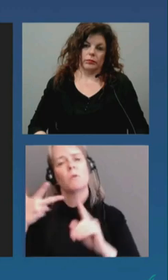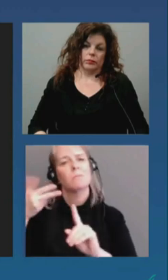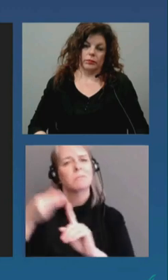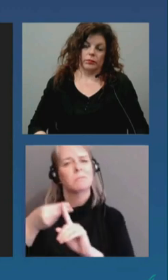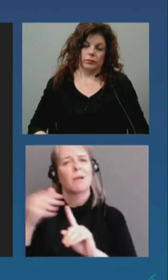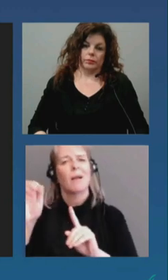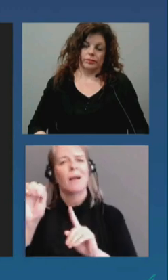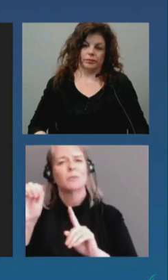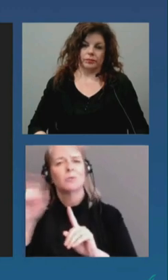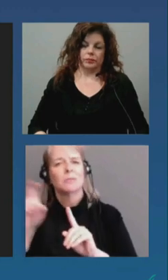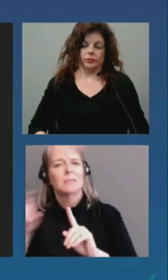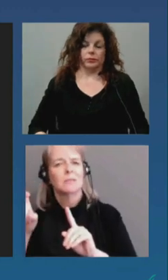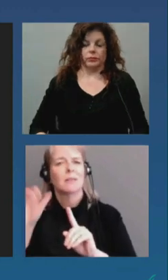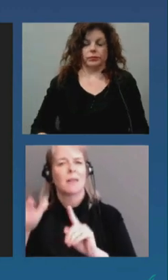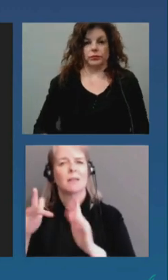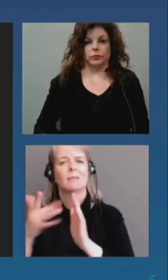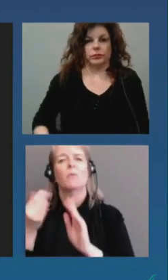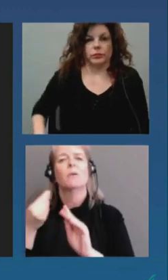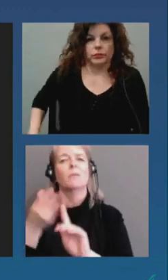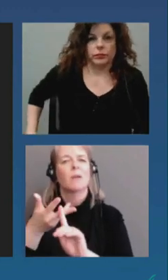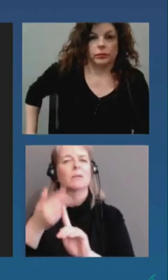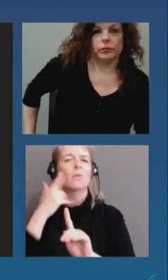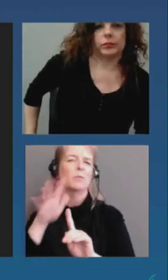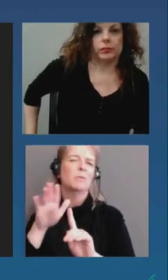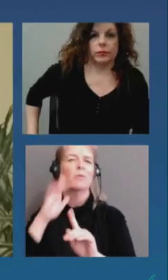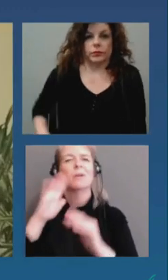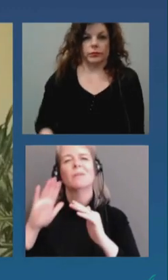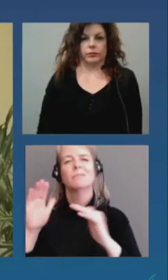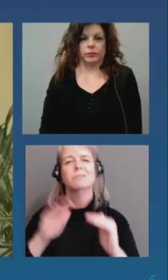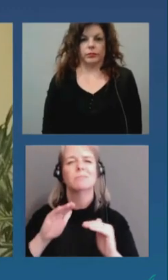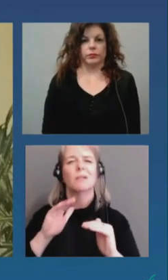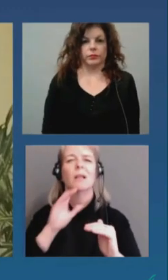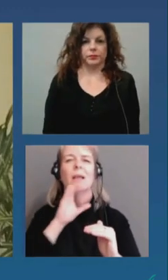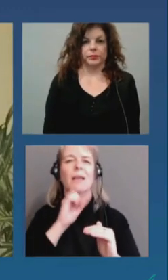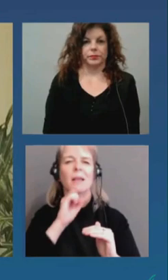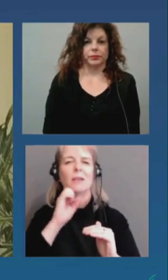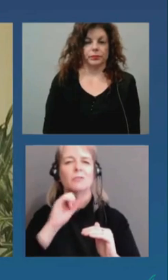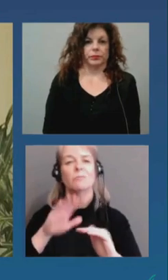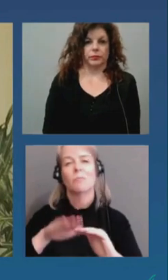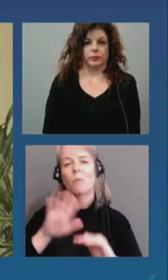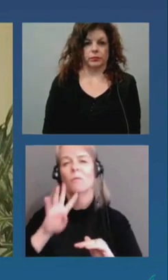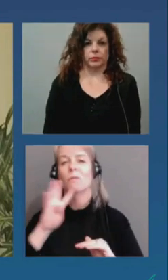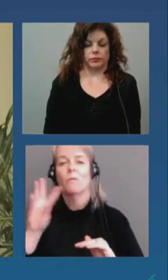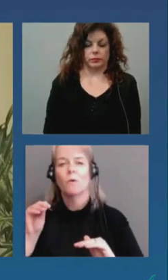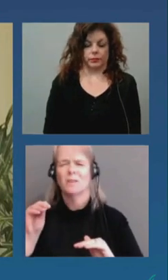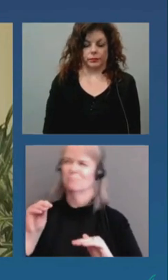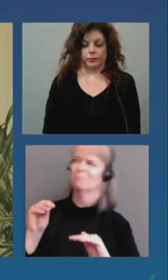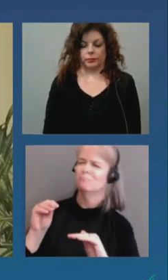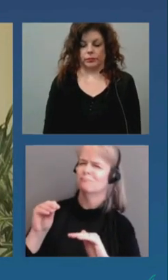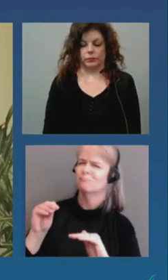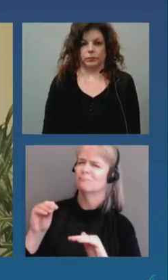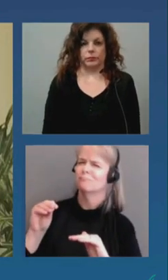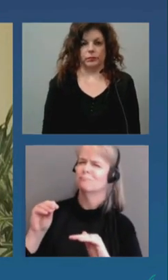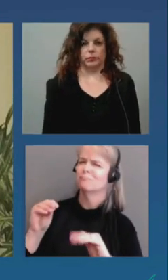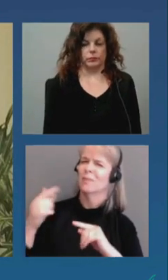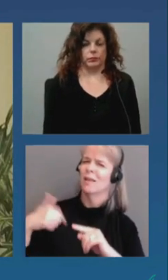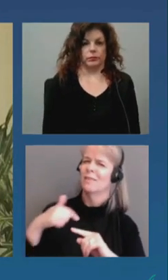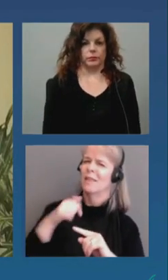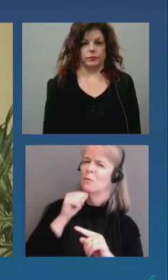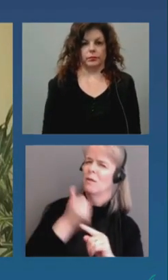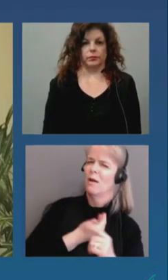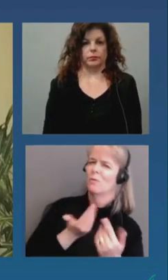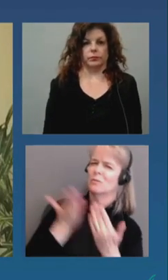people are getting here i think maybe i'll start and if others want to join in joanne uh you brought up a very good point